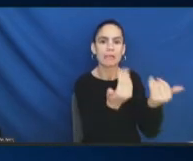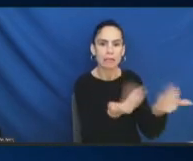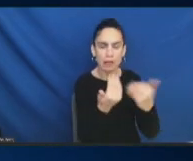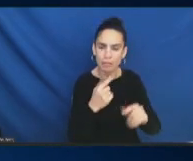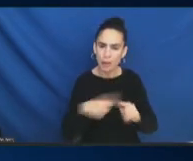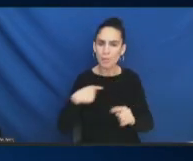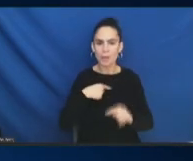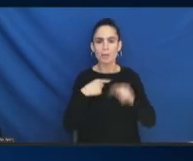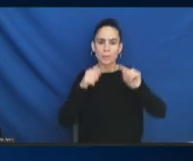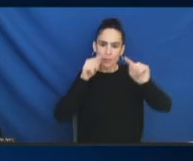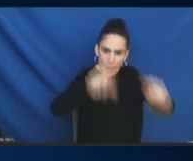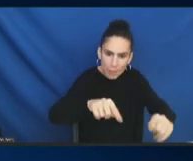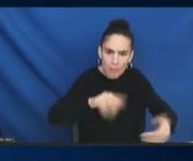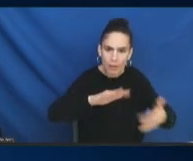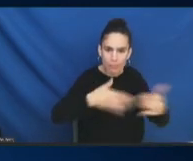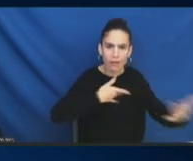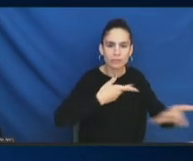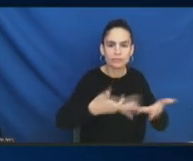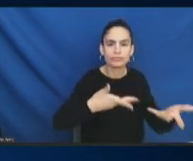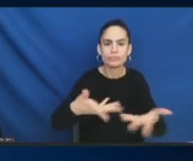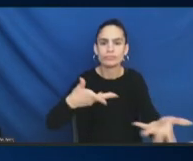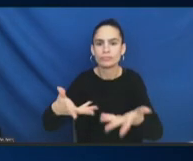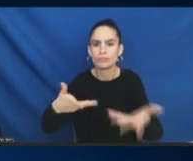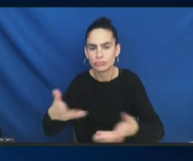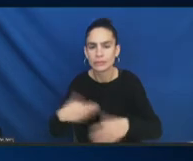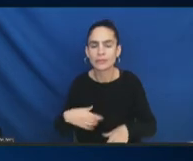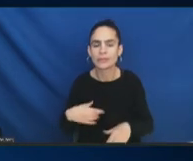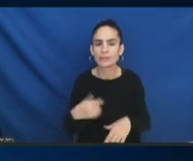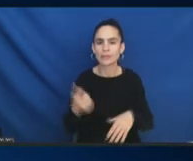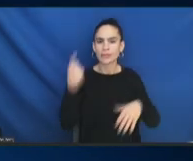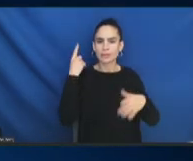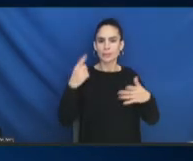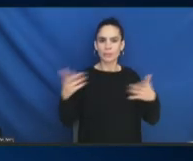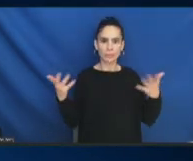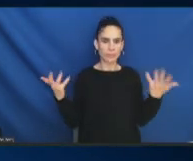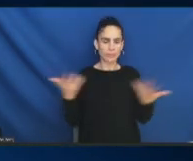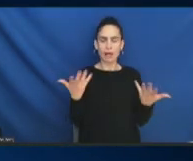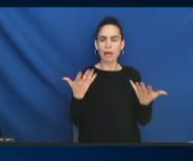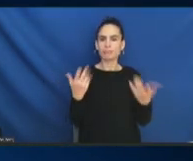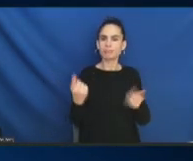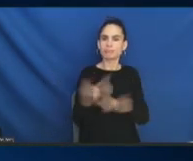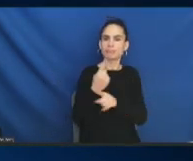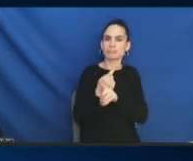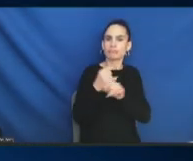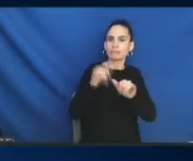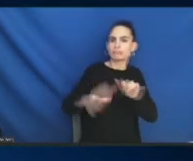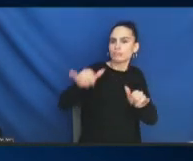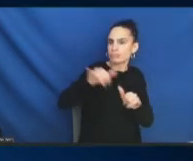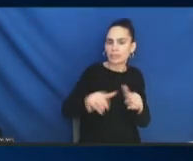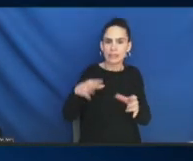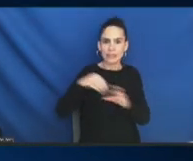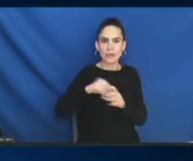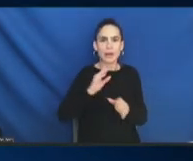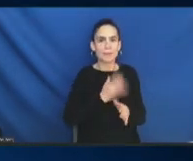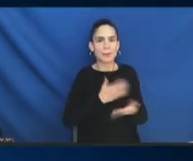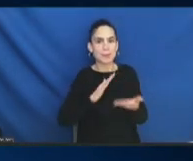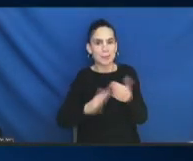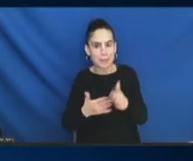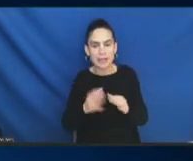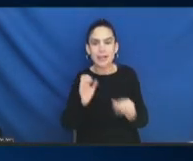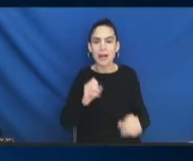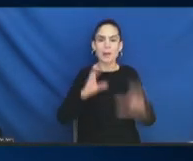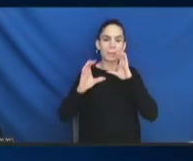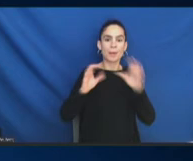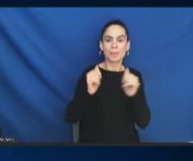so, thinking about, like, what are the normal ways that our communities communicate with one another? How is